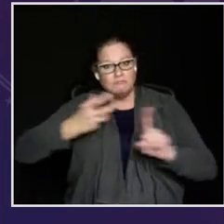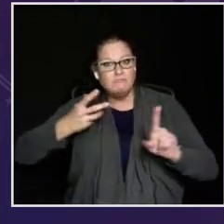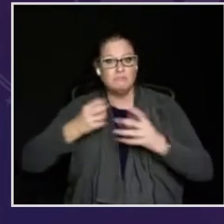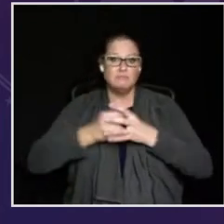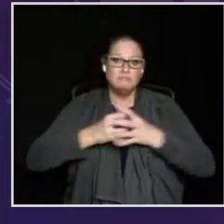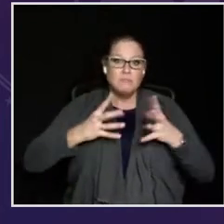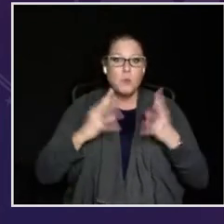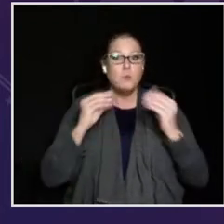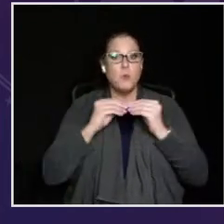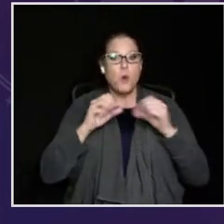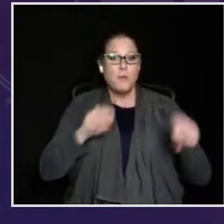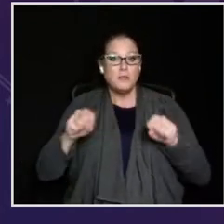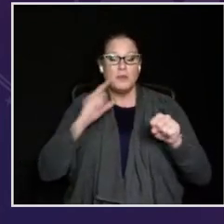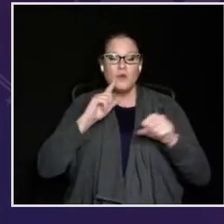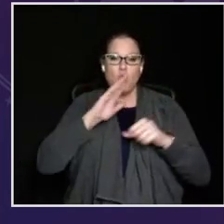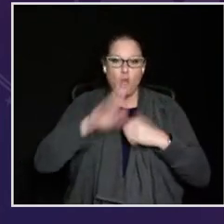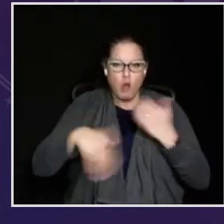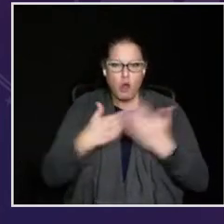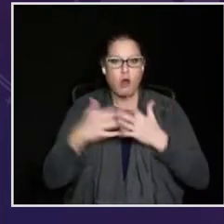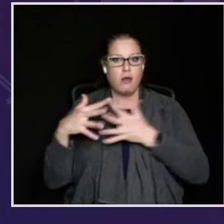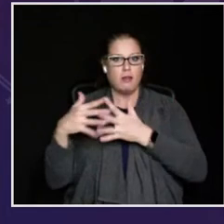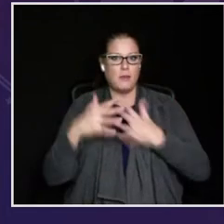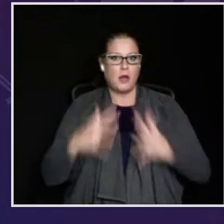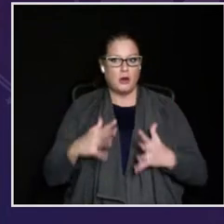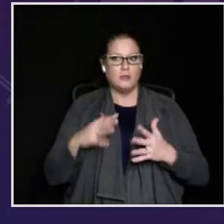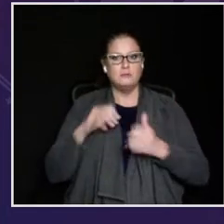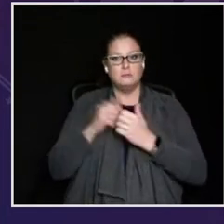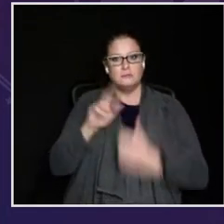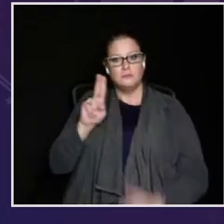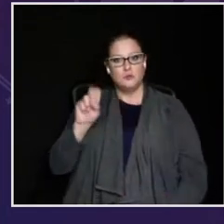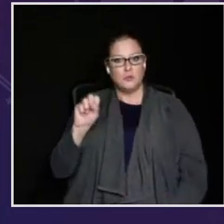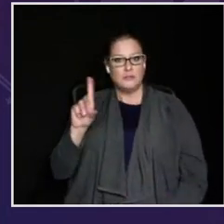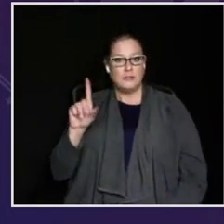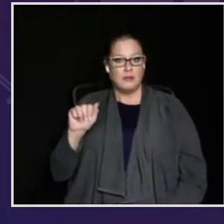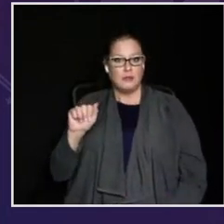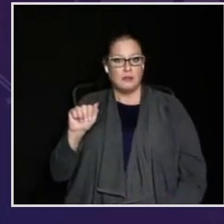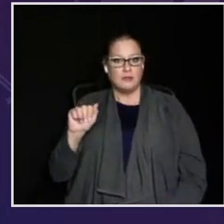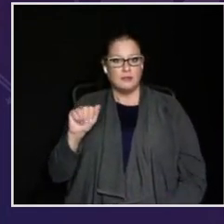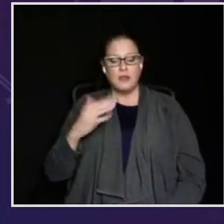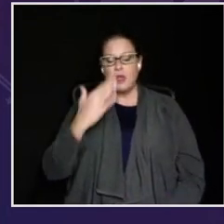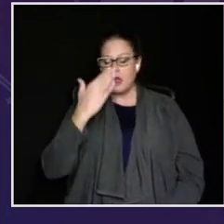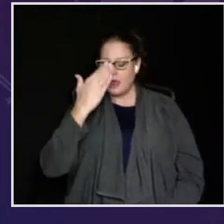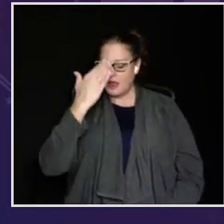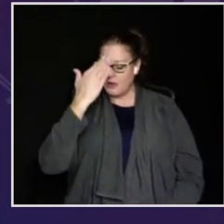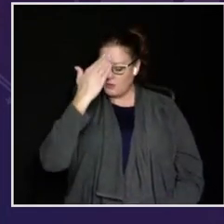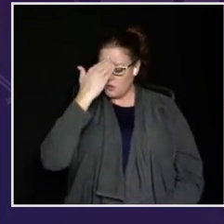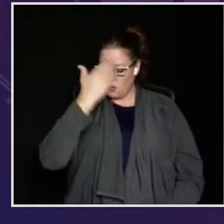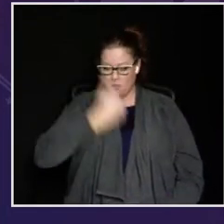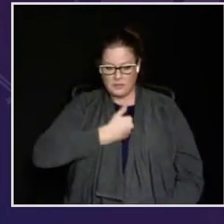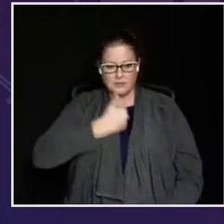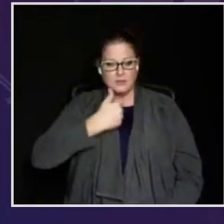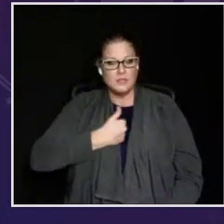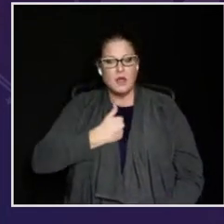responsibility to help expand those possibilities for all Americans at the USDA.